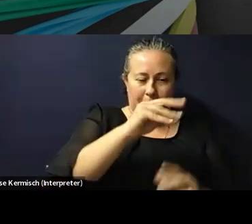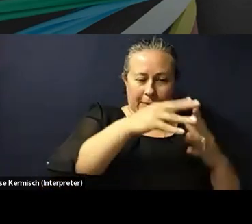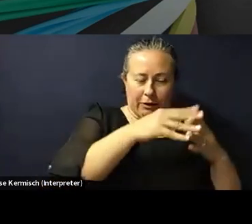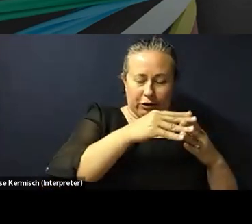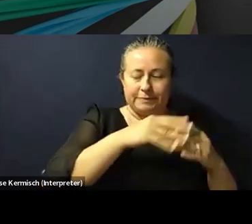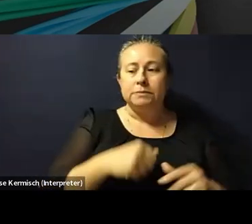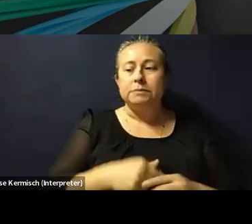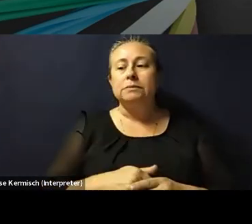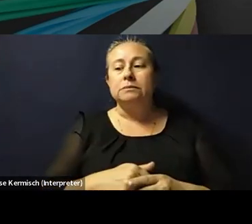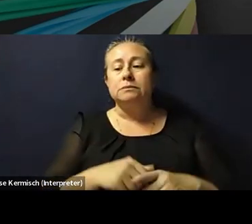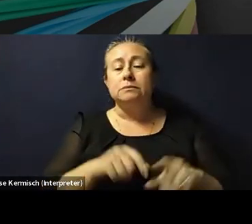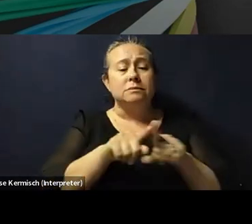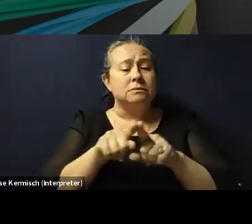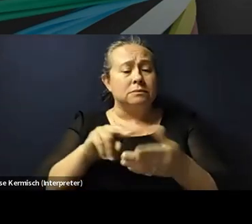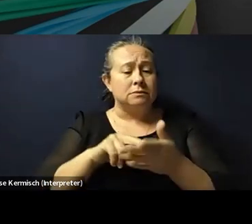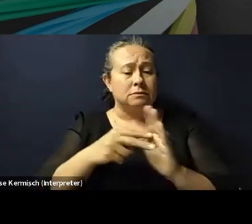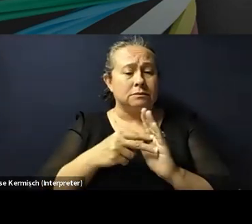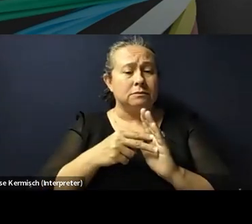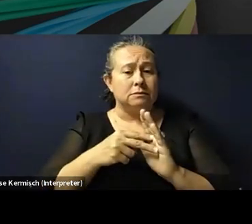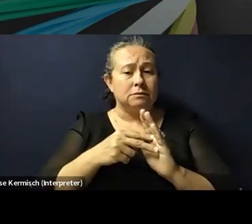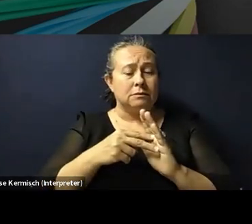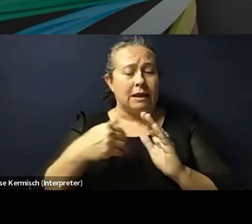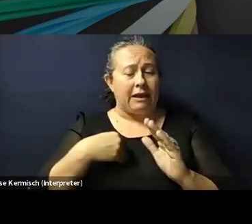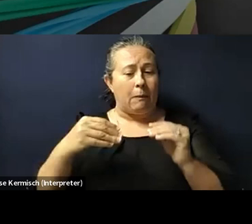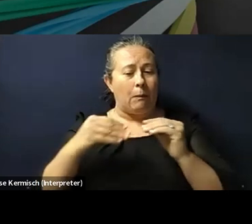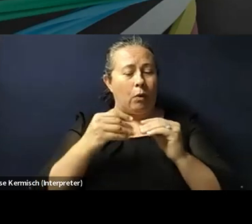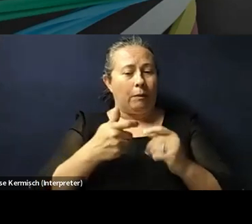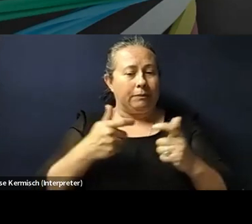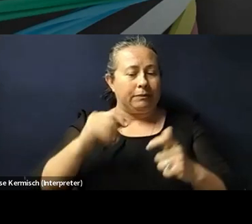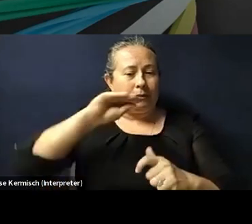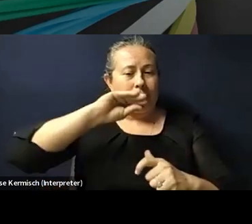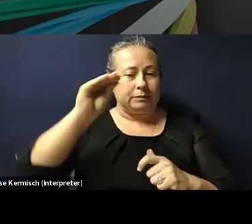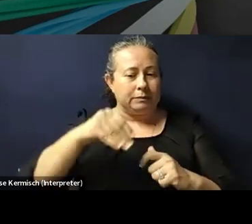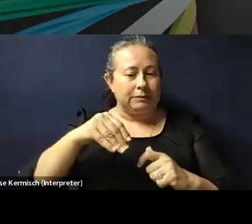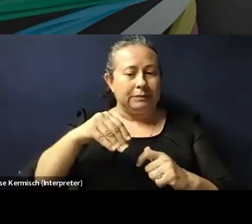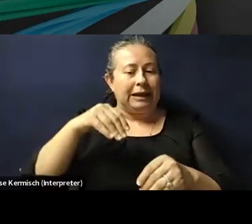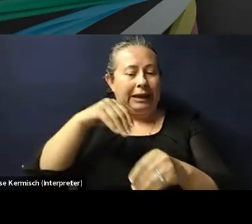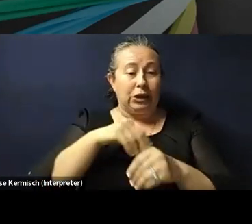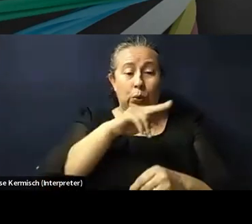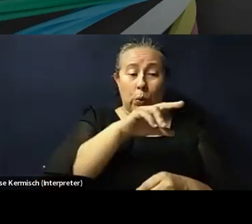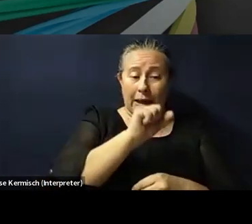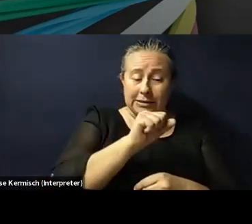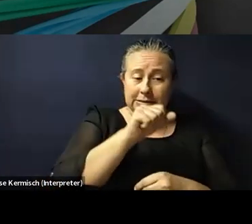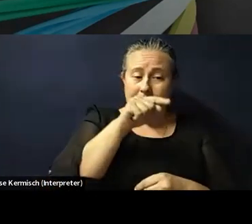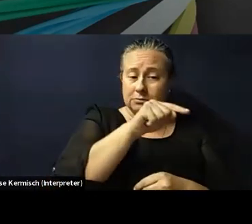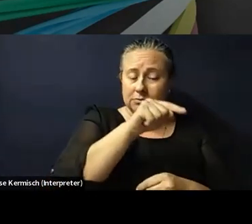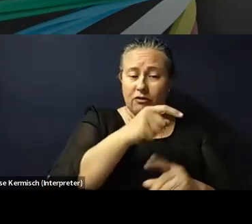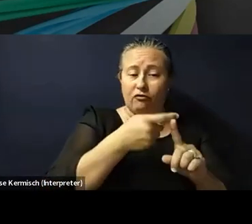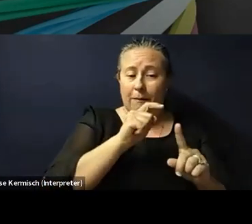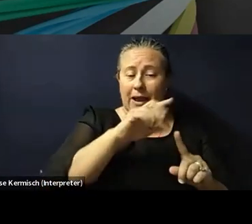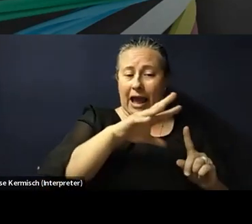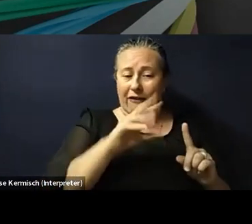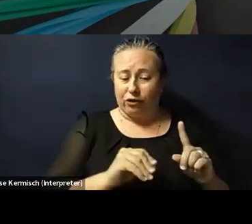also meant that there is a larger percentage of people with albinism in the US who are of African